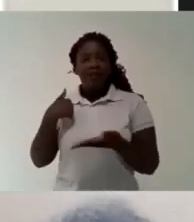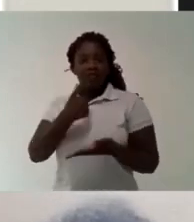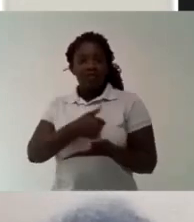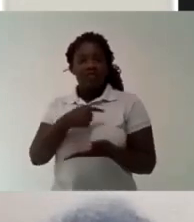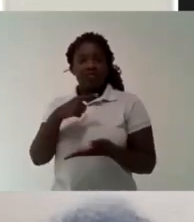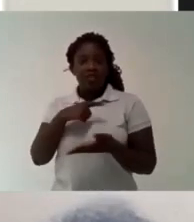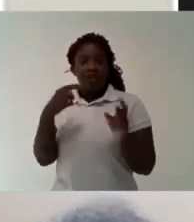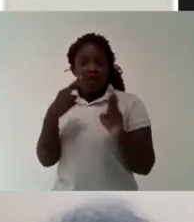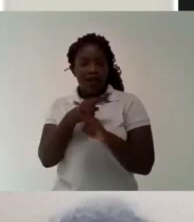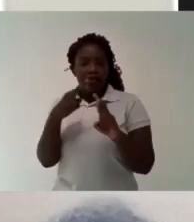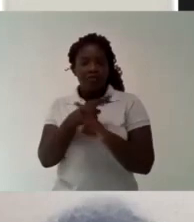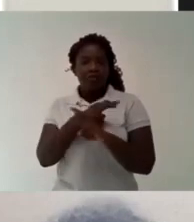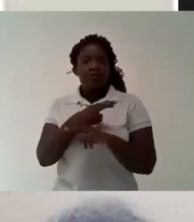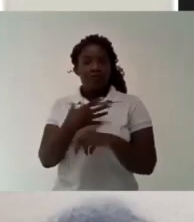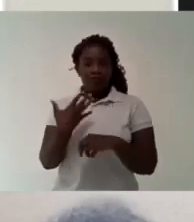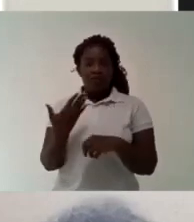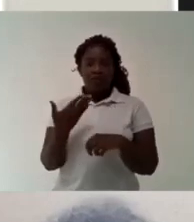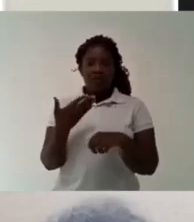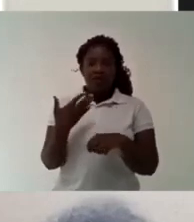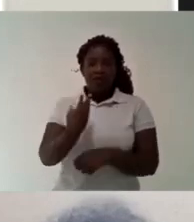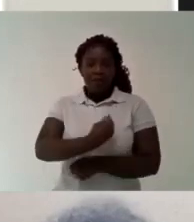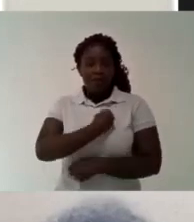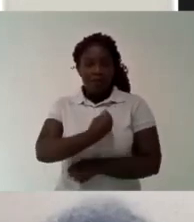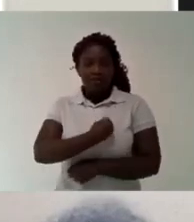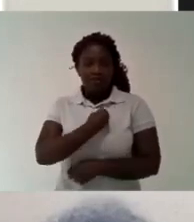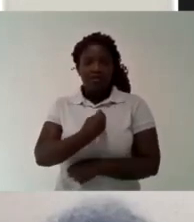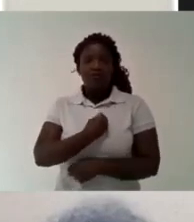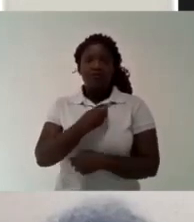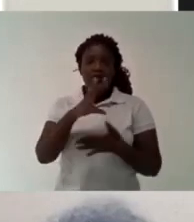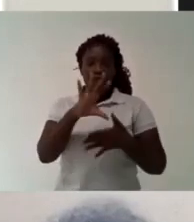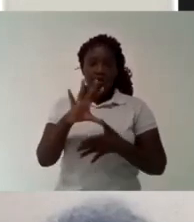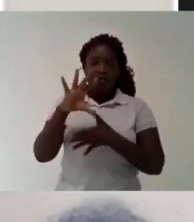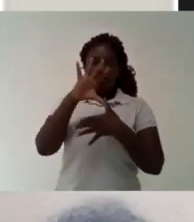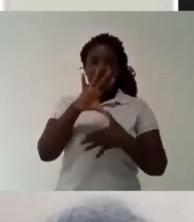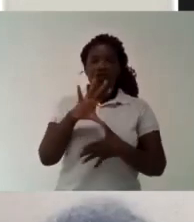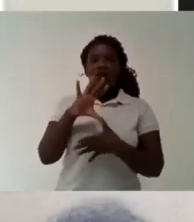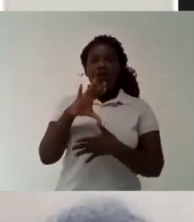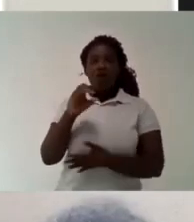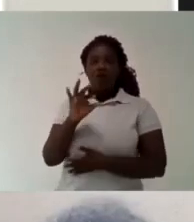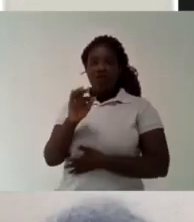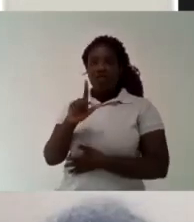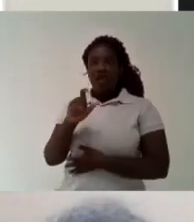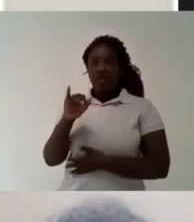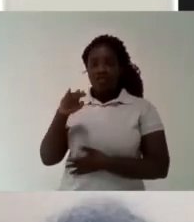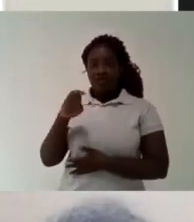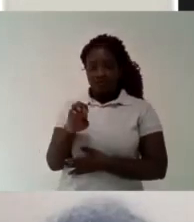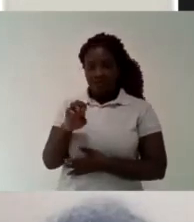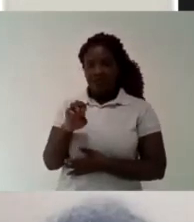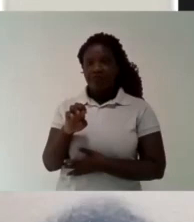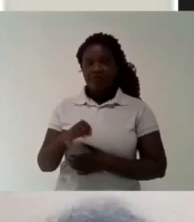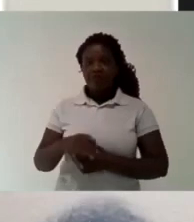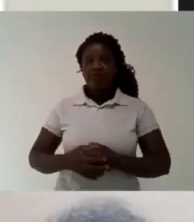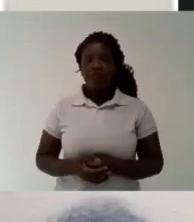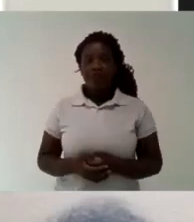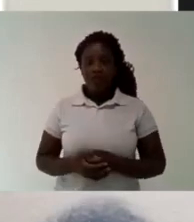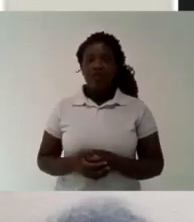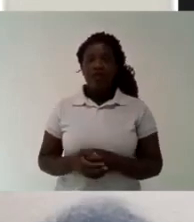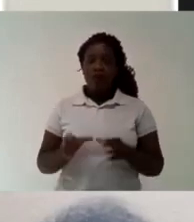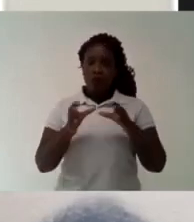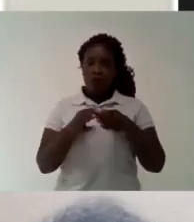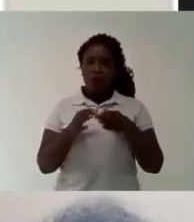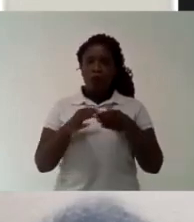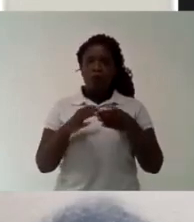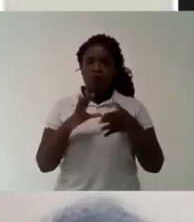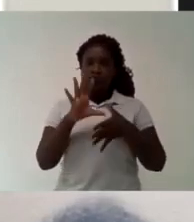Elected, so directors for these universities They have not been elected And there are loads of interventions